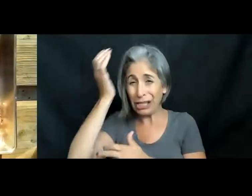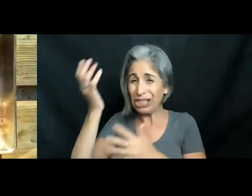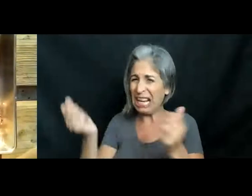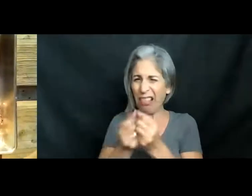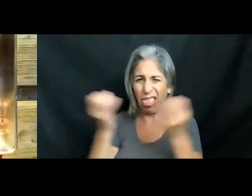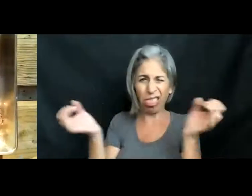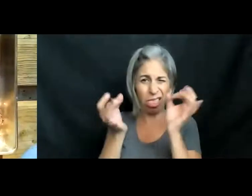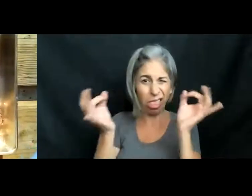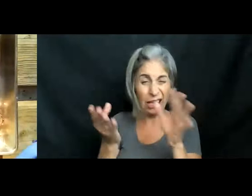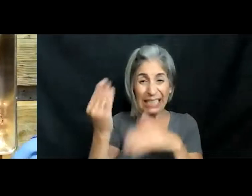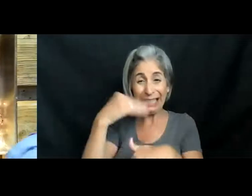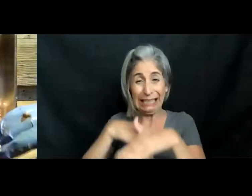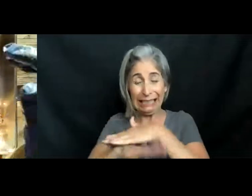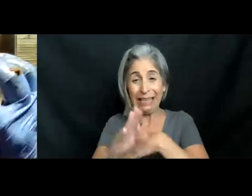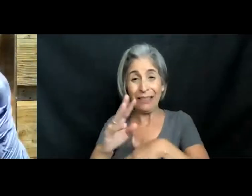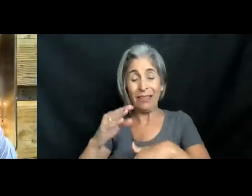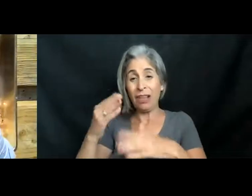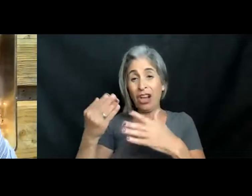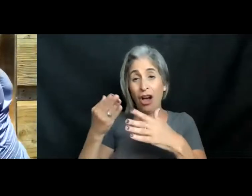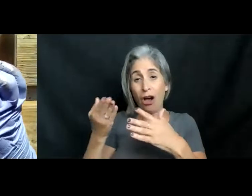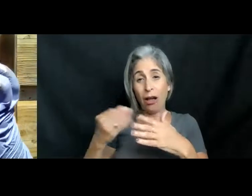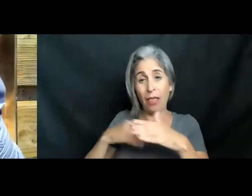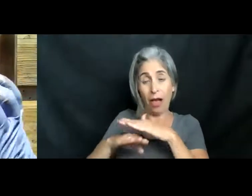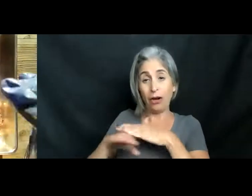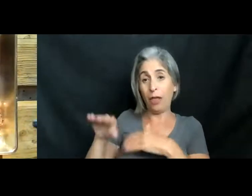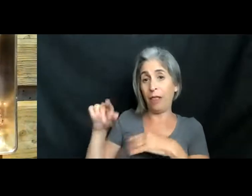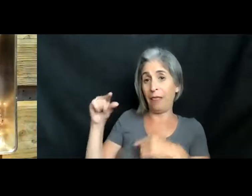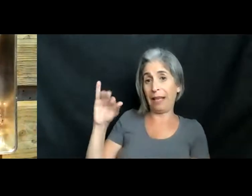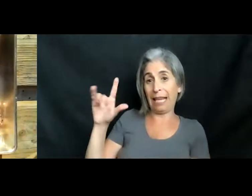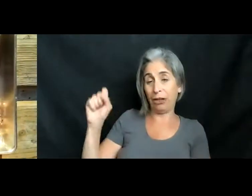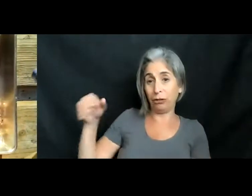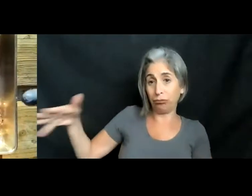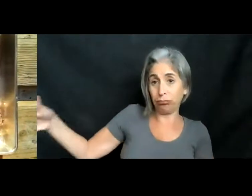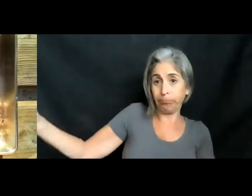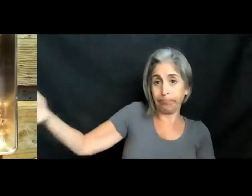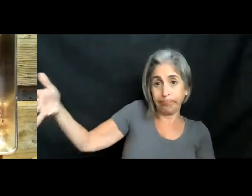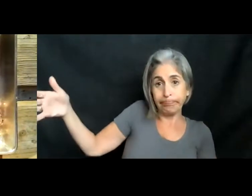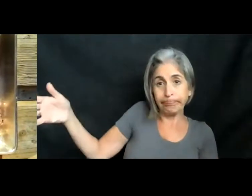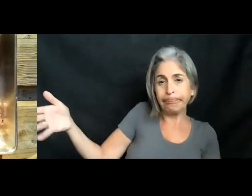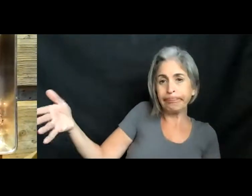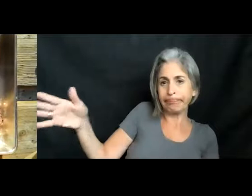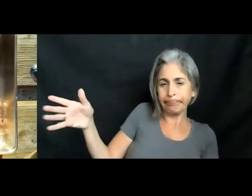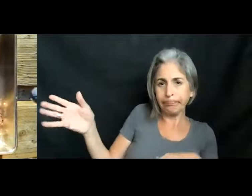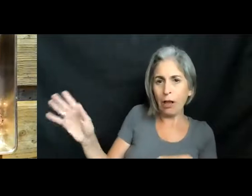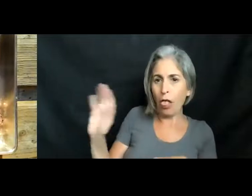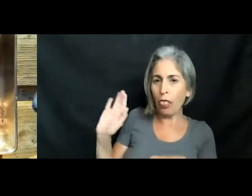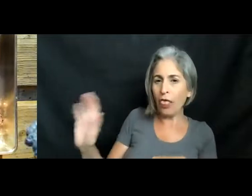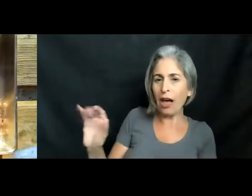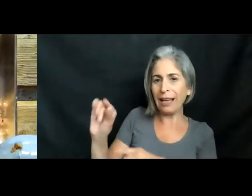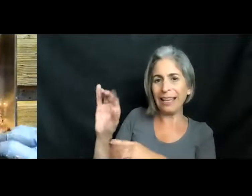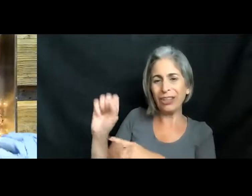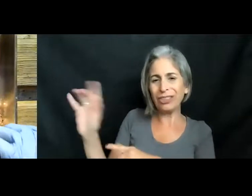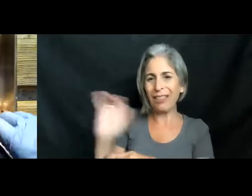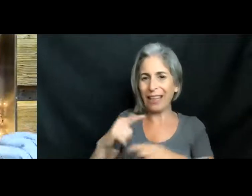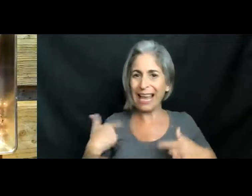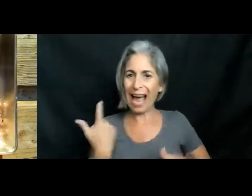that is getting underneath those gills. And it won't damage them because the gills are their lungs, essentially. And they cannot